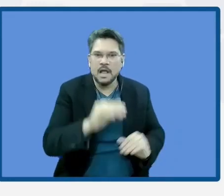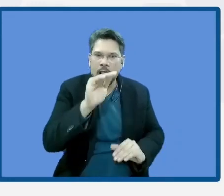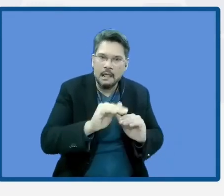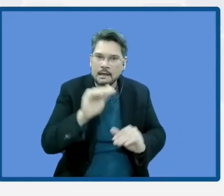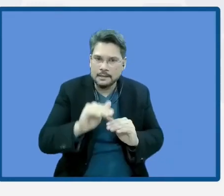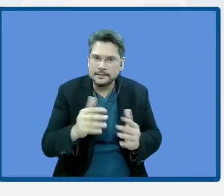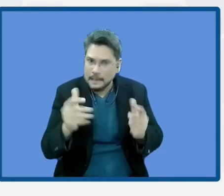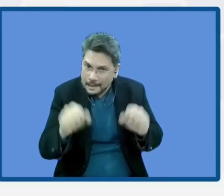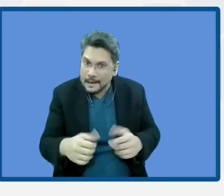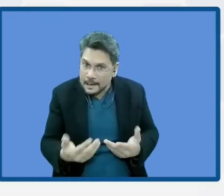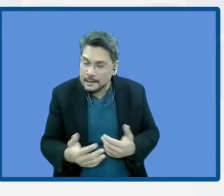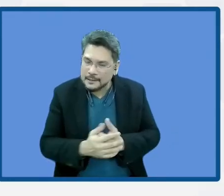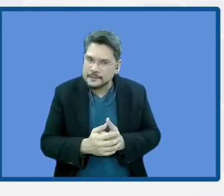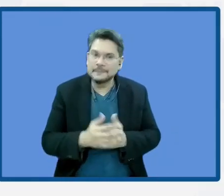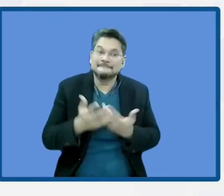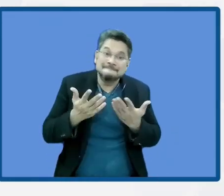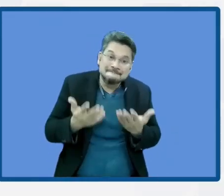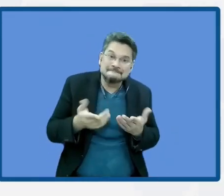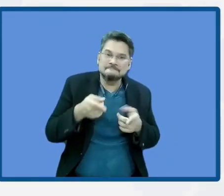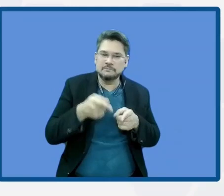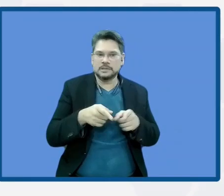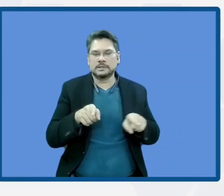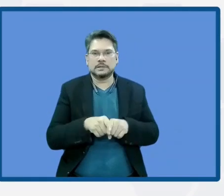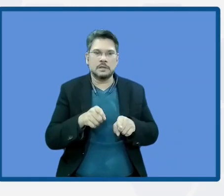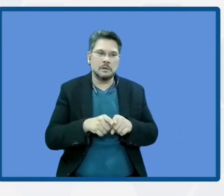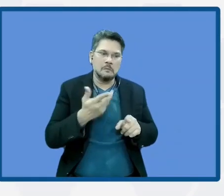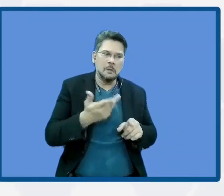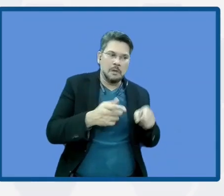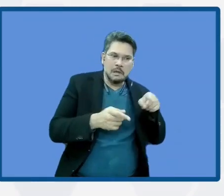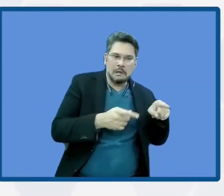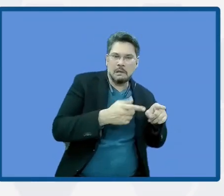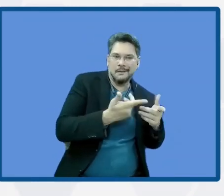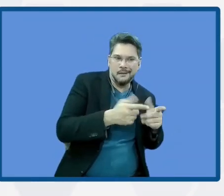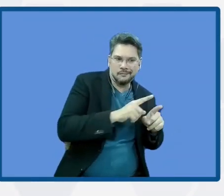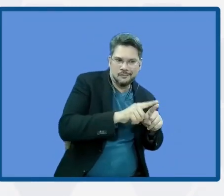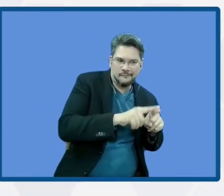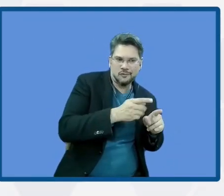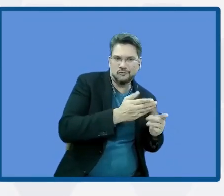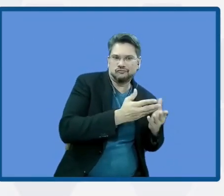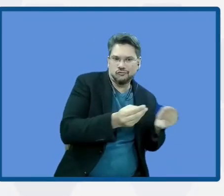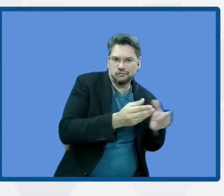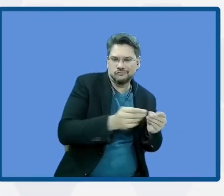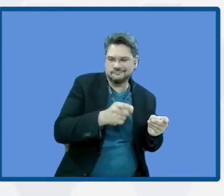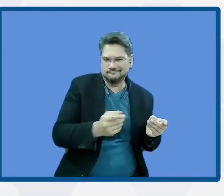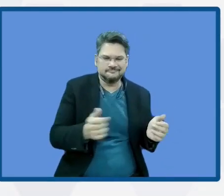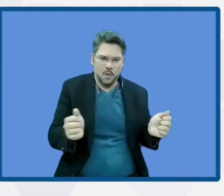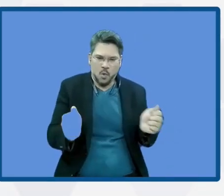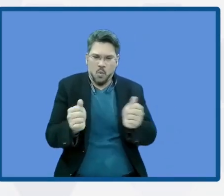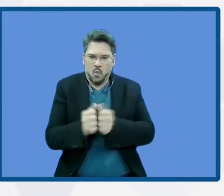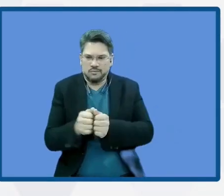examples of these solutions that can complement the structural approaches for the mitigation. And